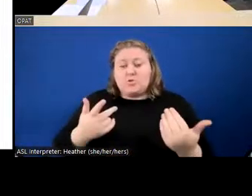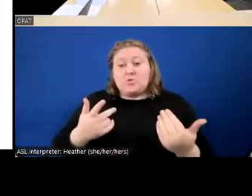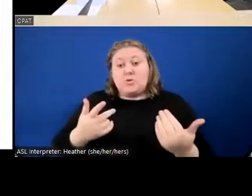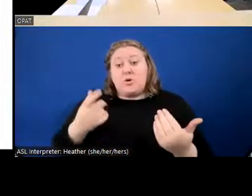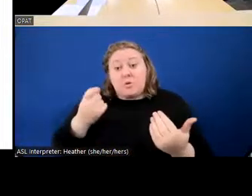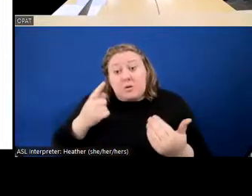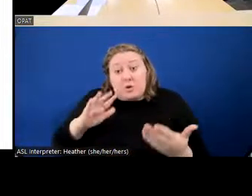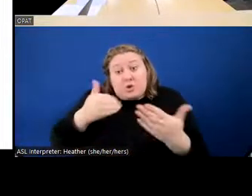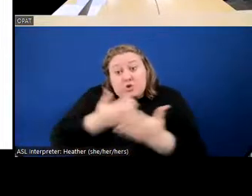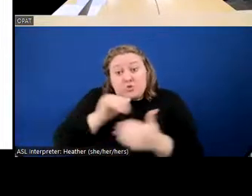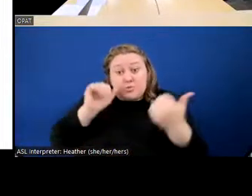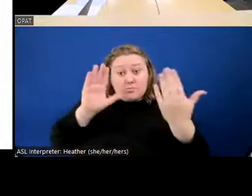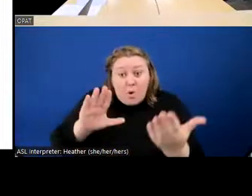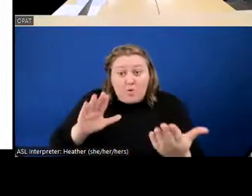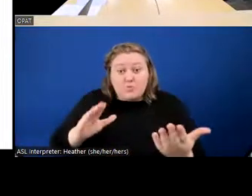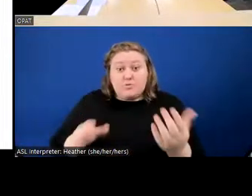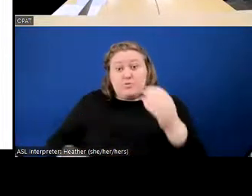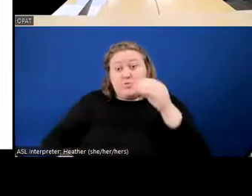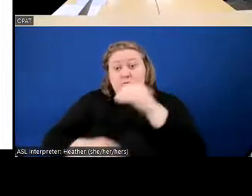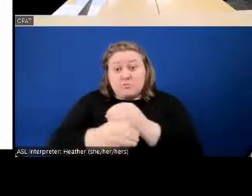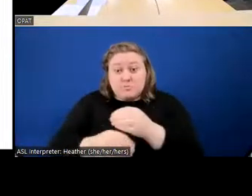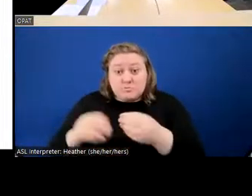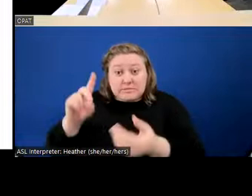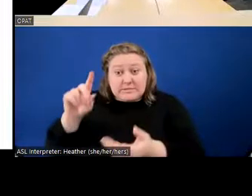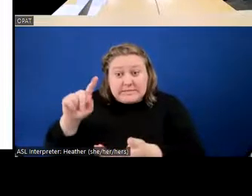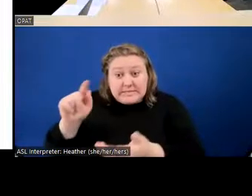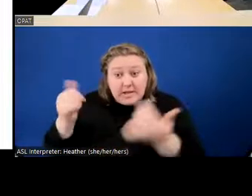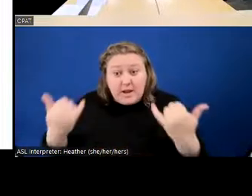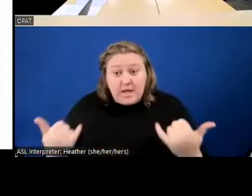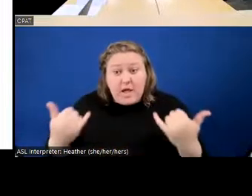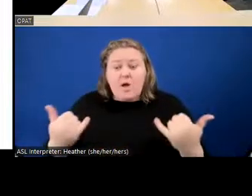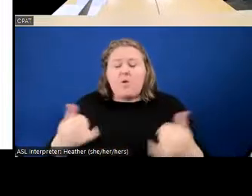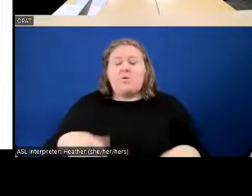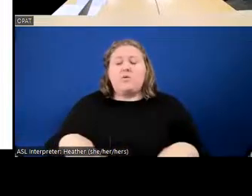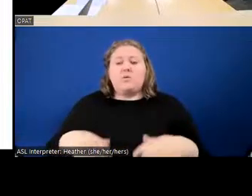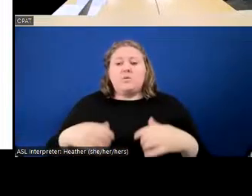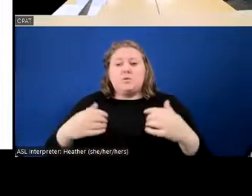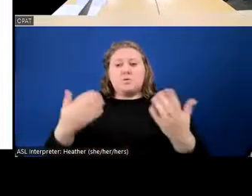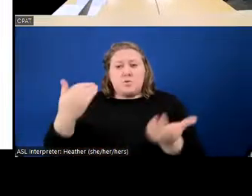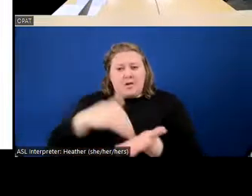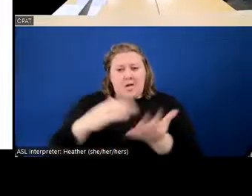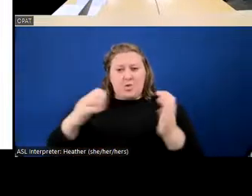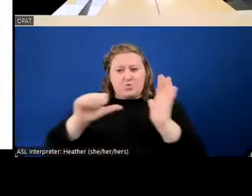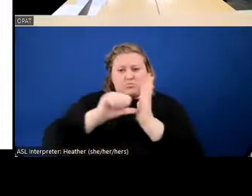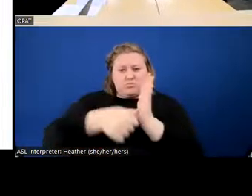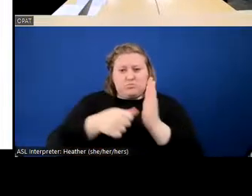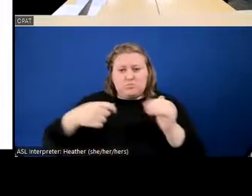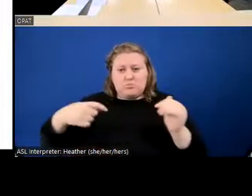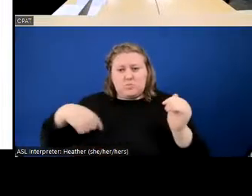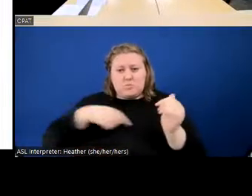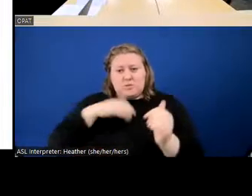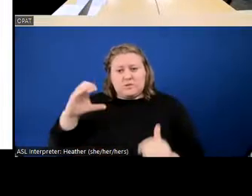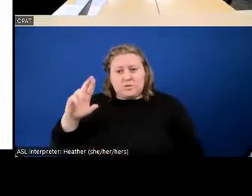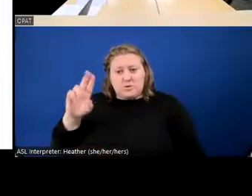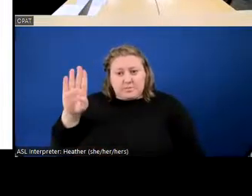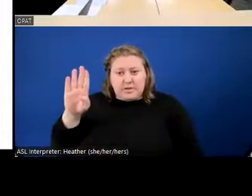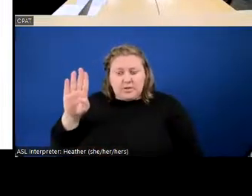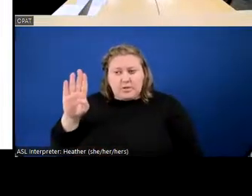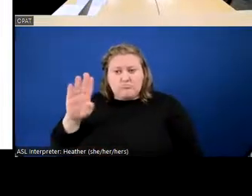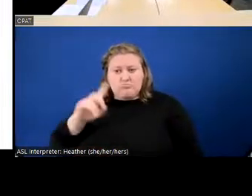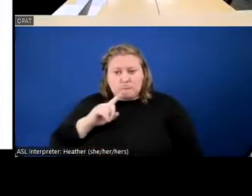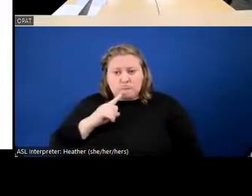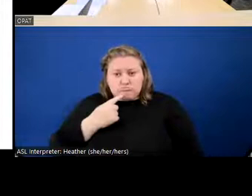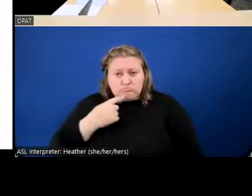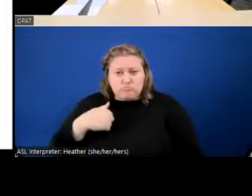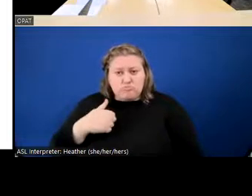there's additional data collection, and I do want to stress that the members of the Civilian Review Board take their mandates seriously